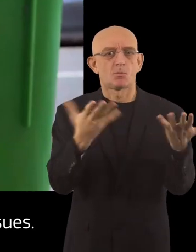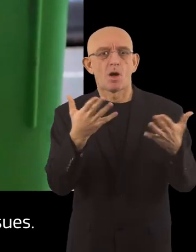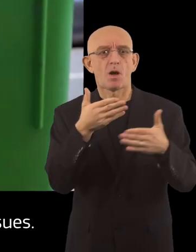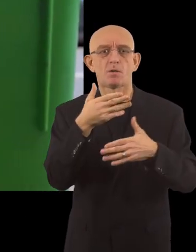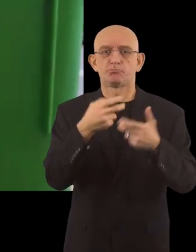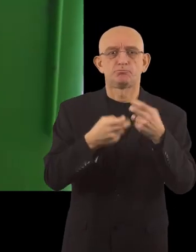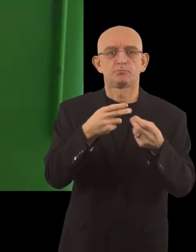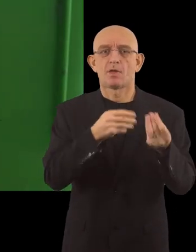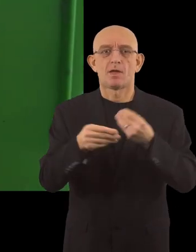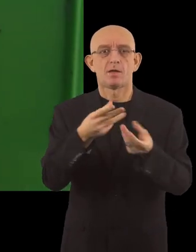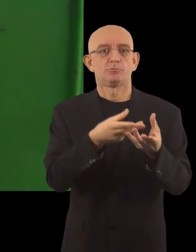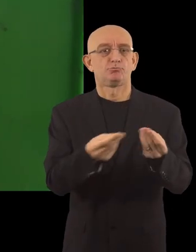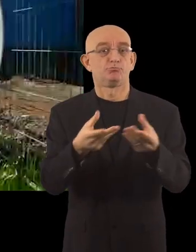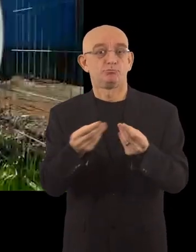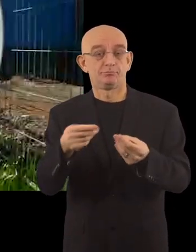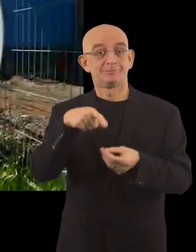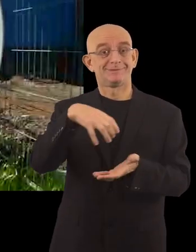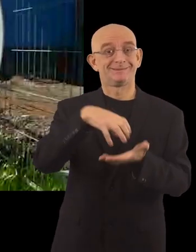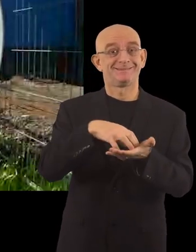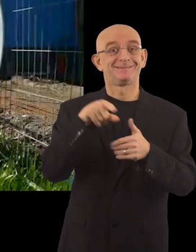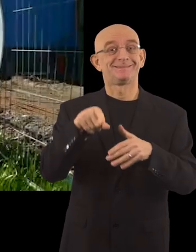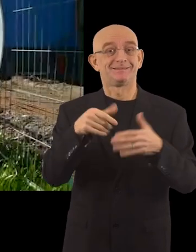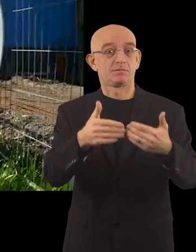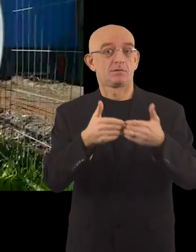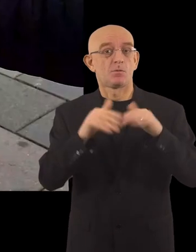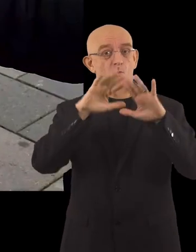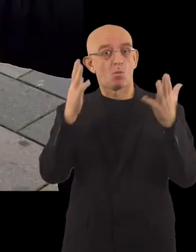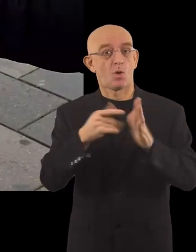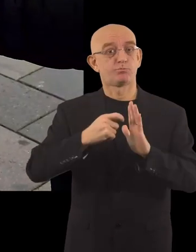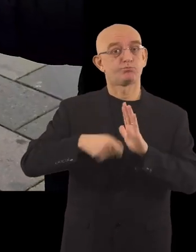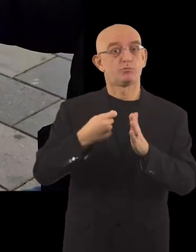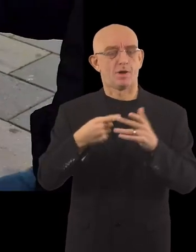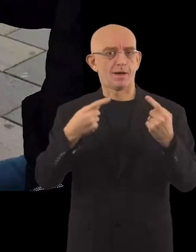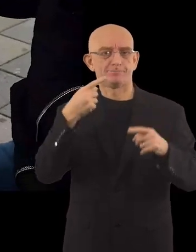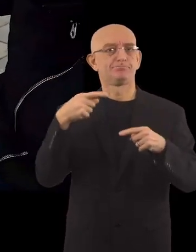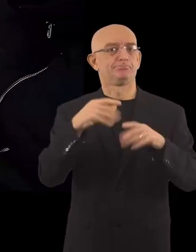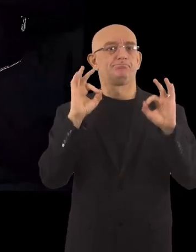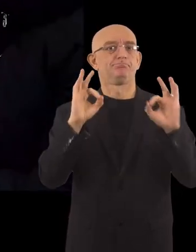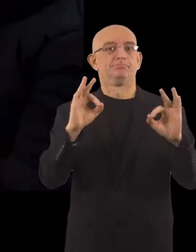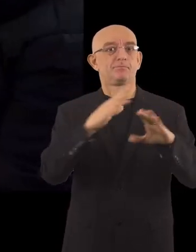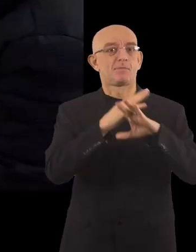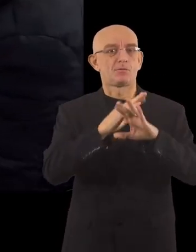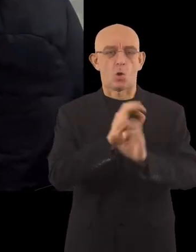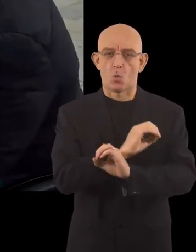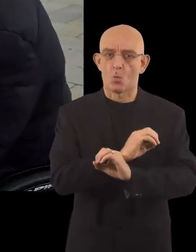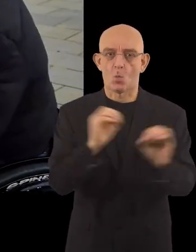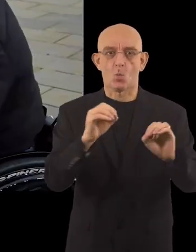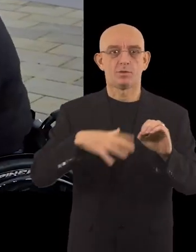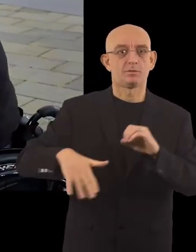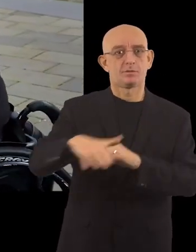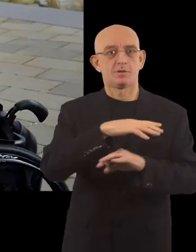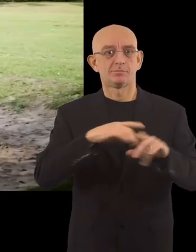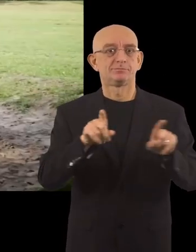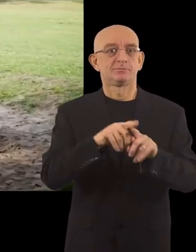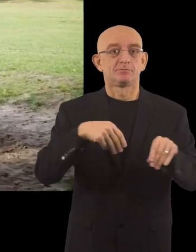issues. The city's Harbour Worlds project has created barrier-free solutions to areas such as